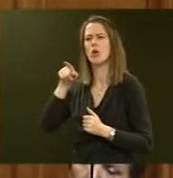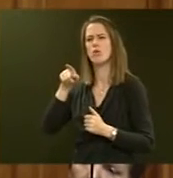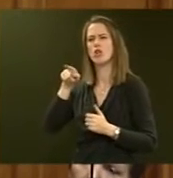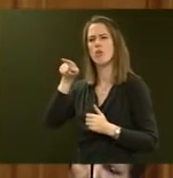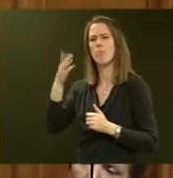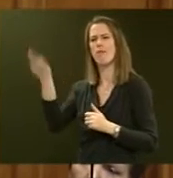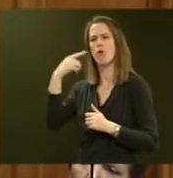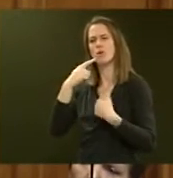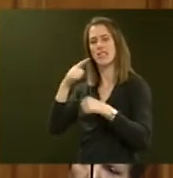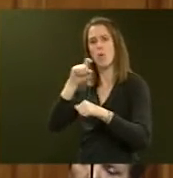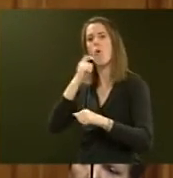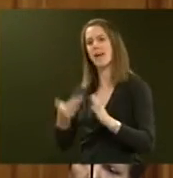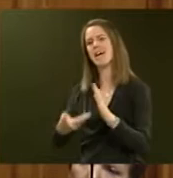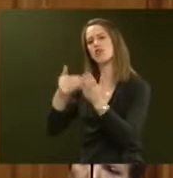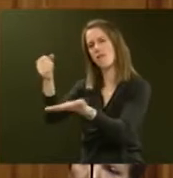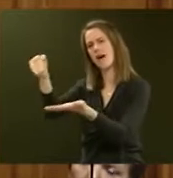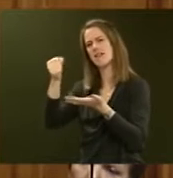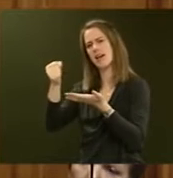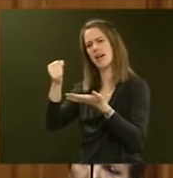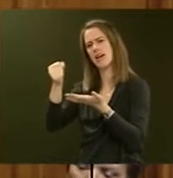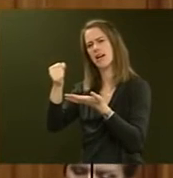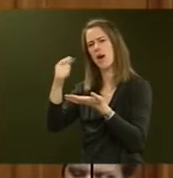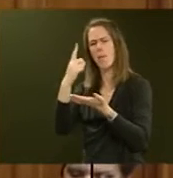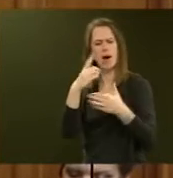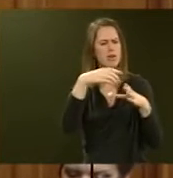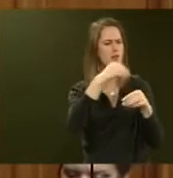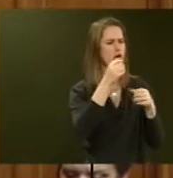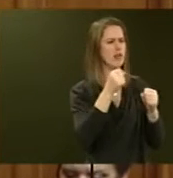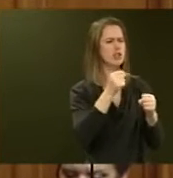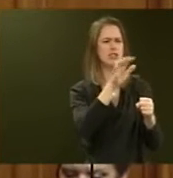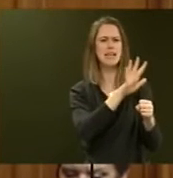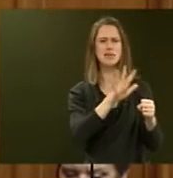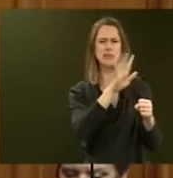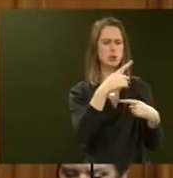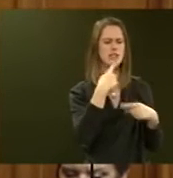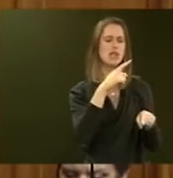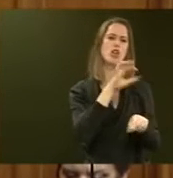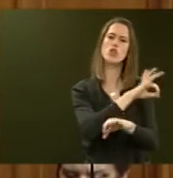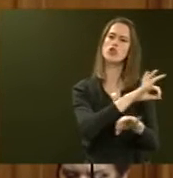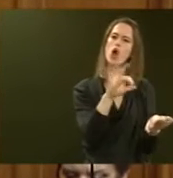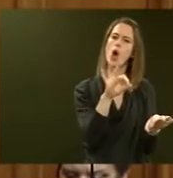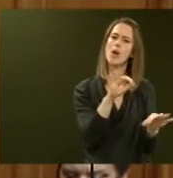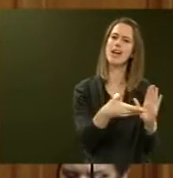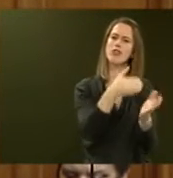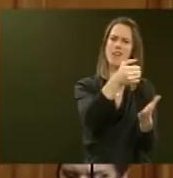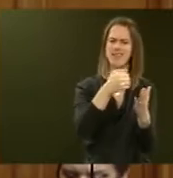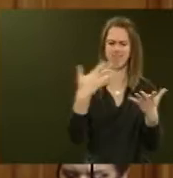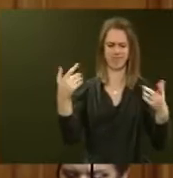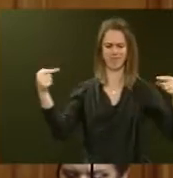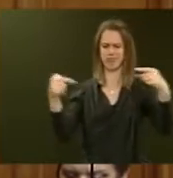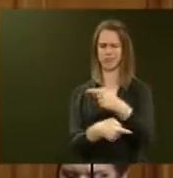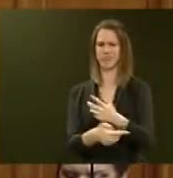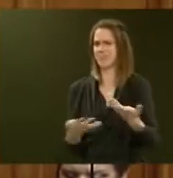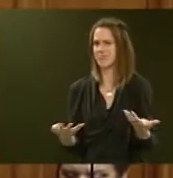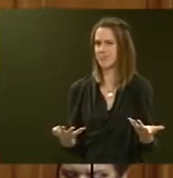that there would be additional funding when at the vote corrections estimates he said there would be no extra funding for those